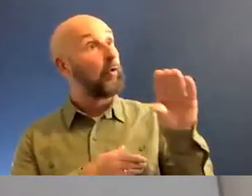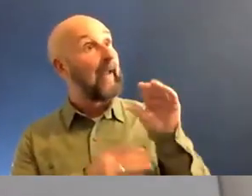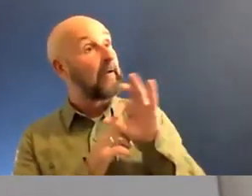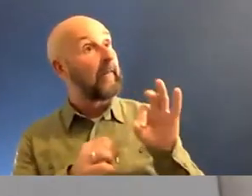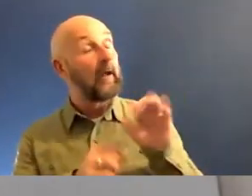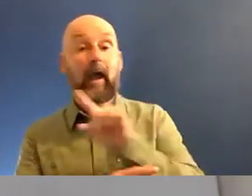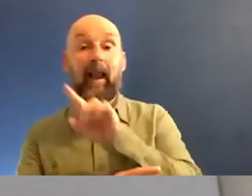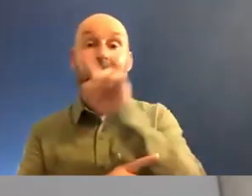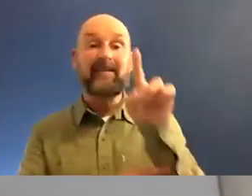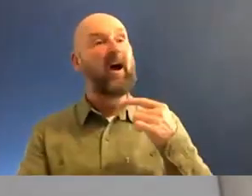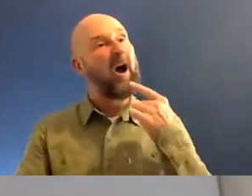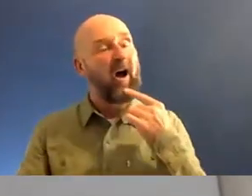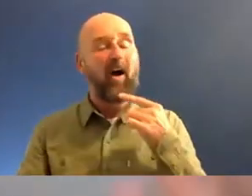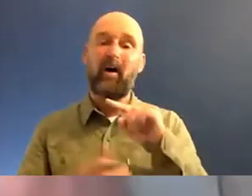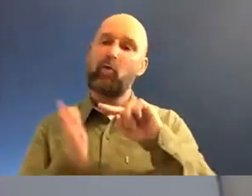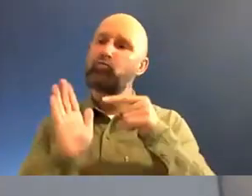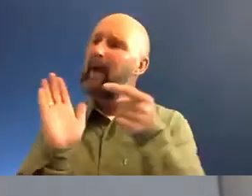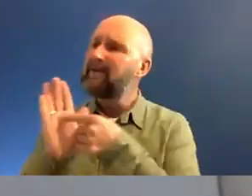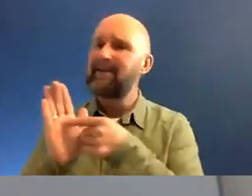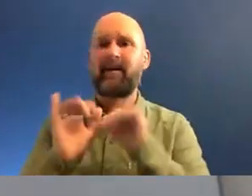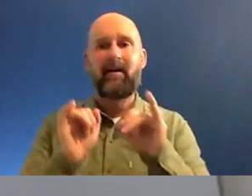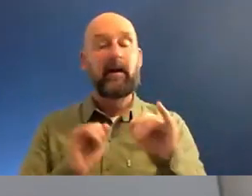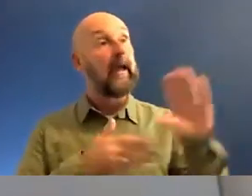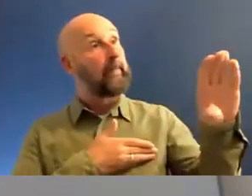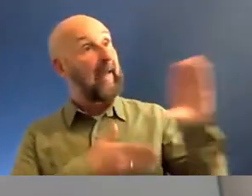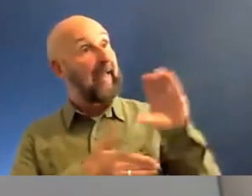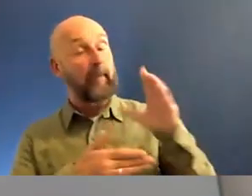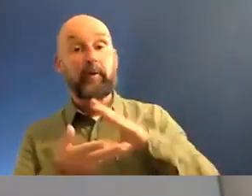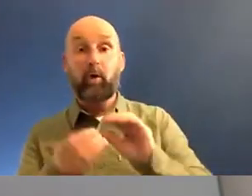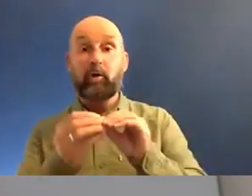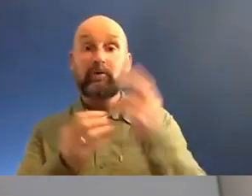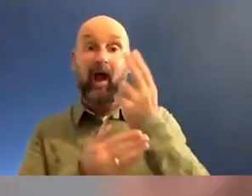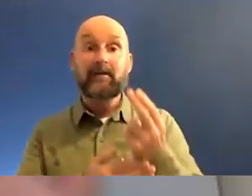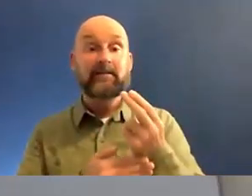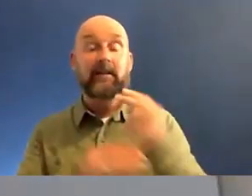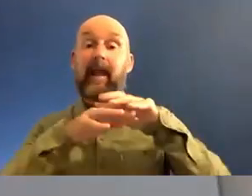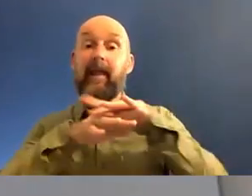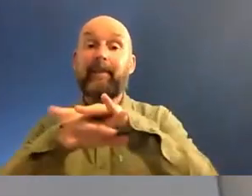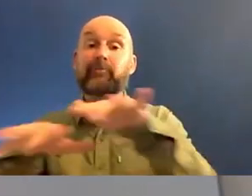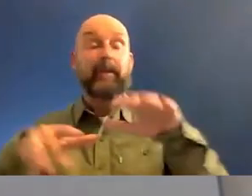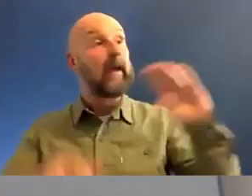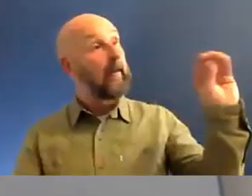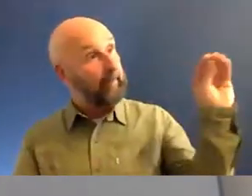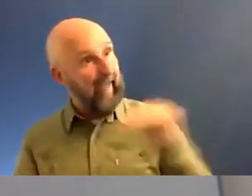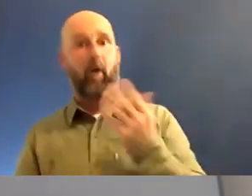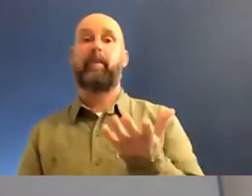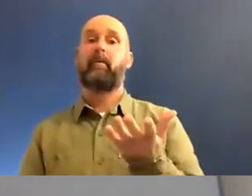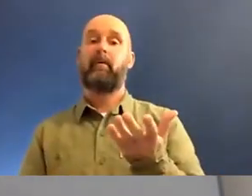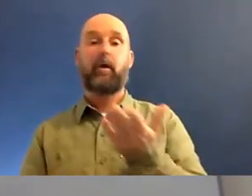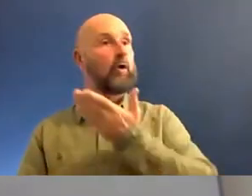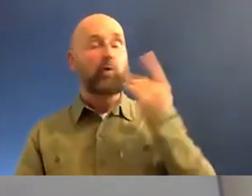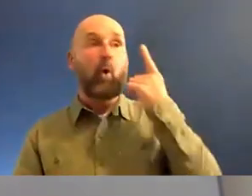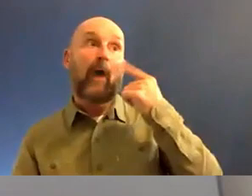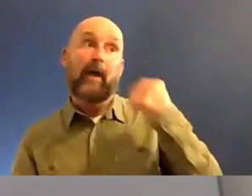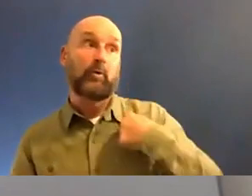crying about, oh, we're misrepresented. Pay up. You want good artists out on the mainstream? Pay up. Otherwise, don't come crying